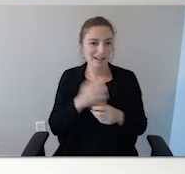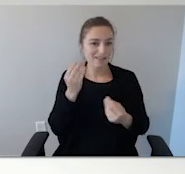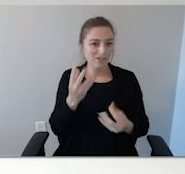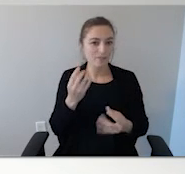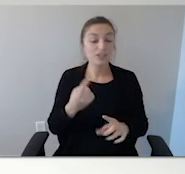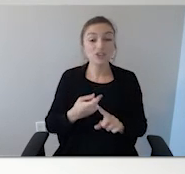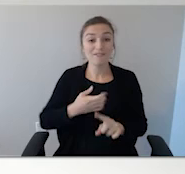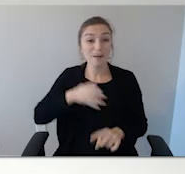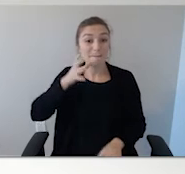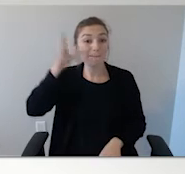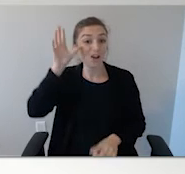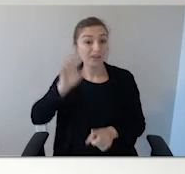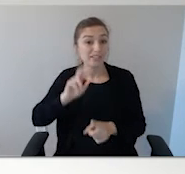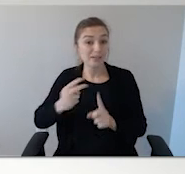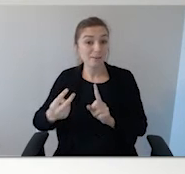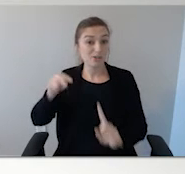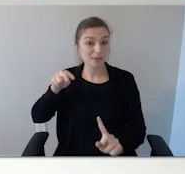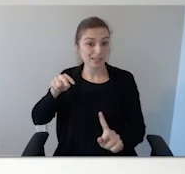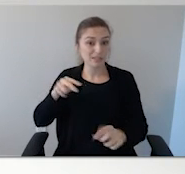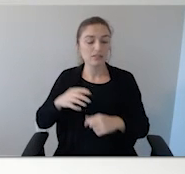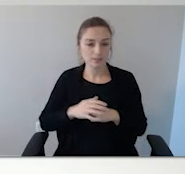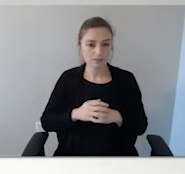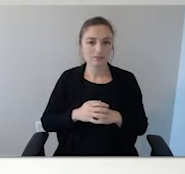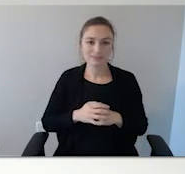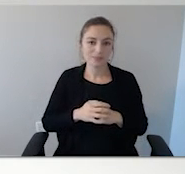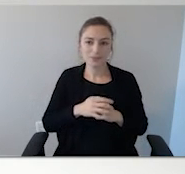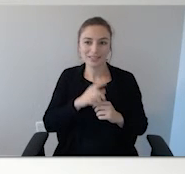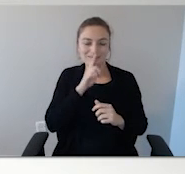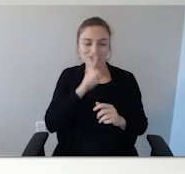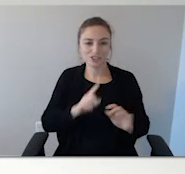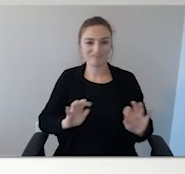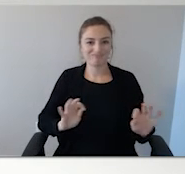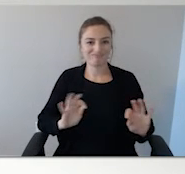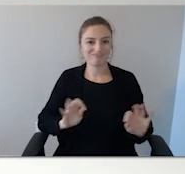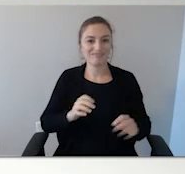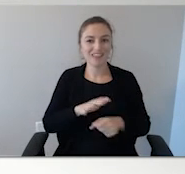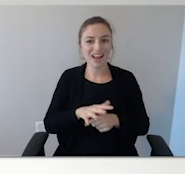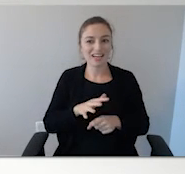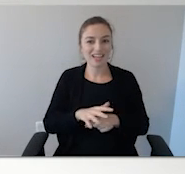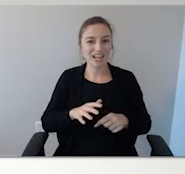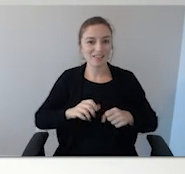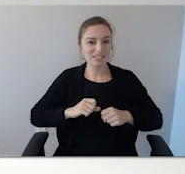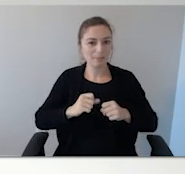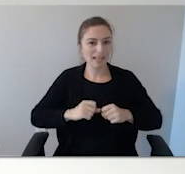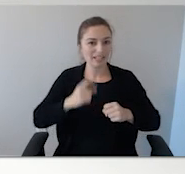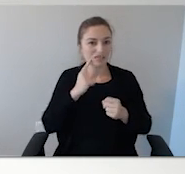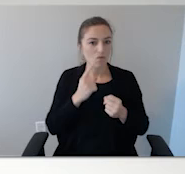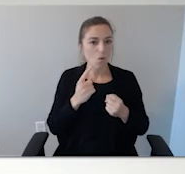from a parent's perspective. And there's not enough information, not enough room to put information on this.